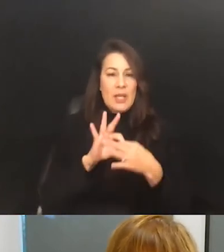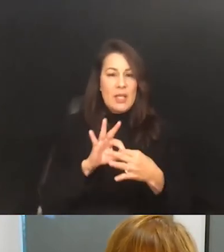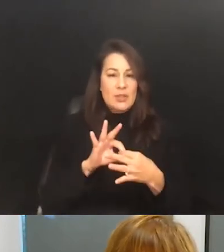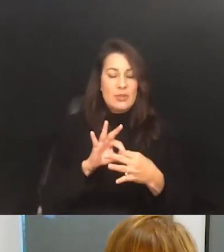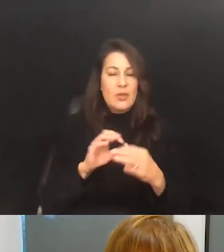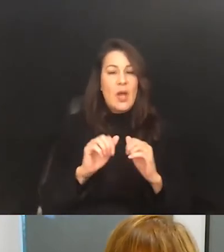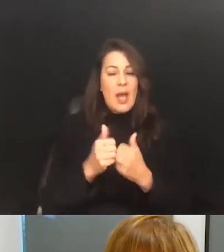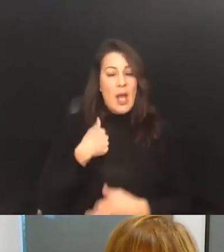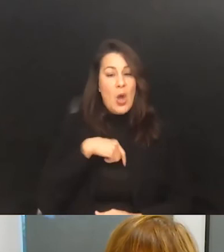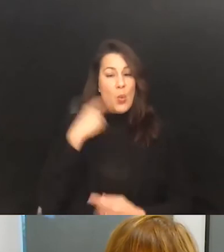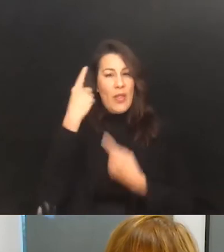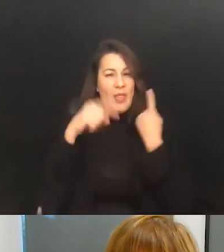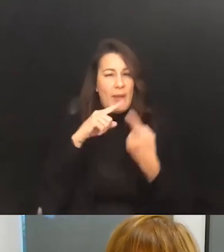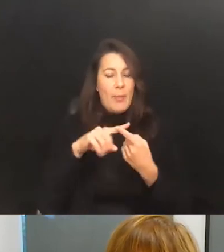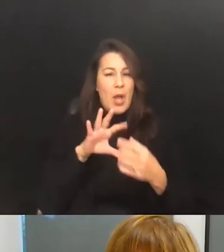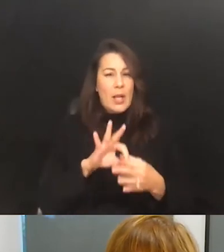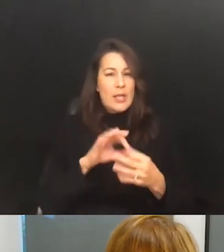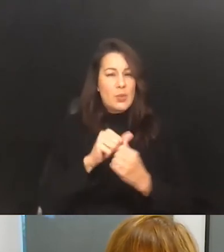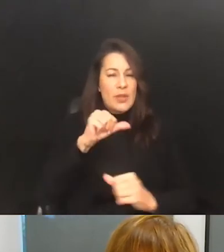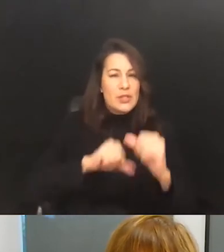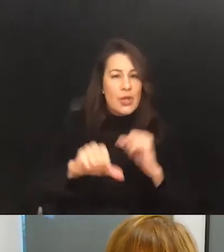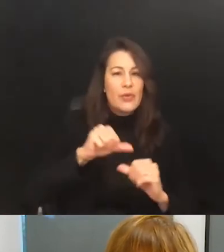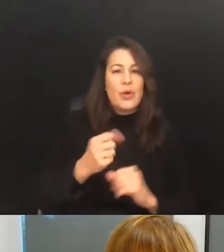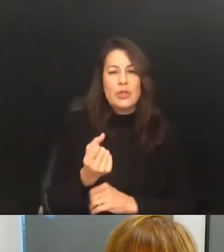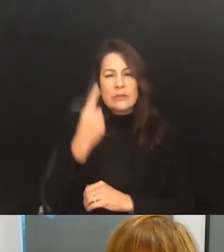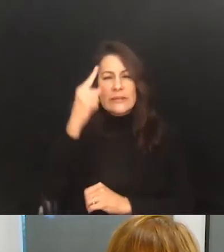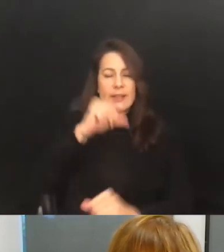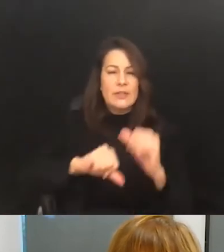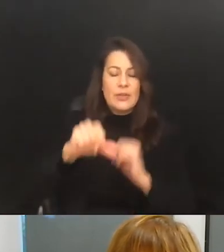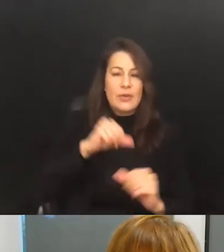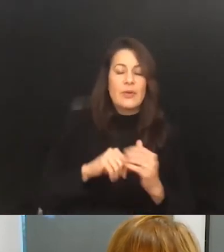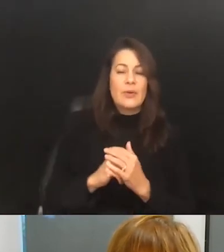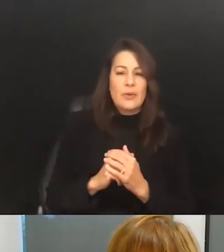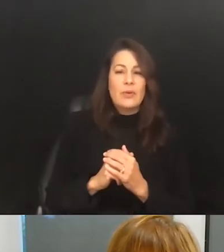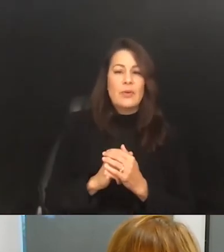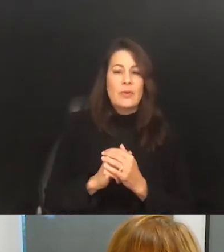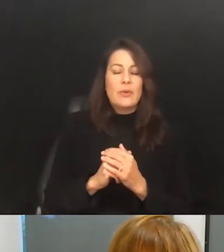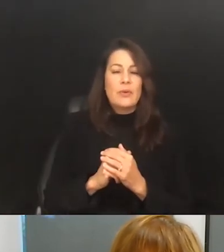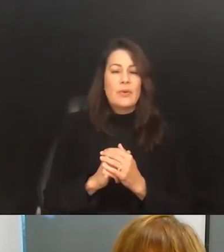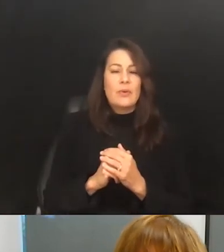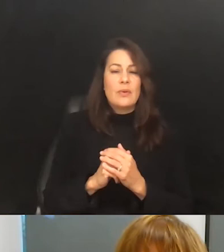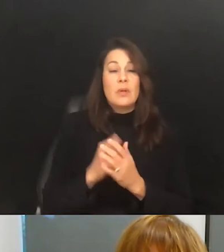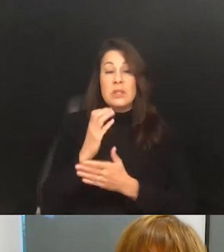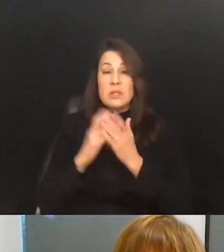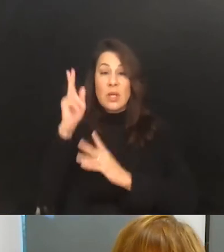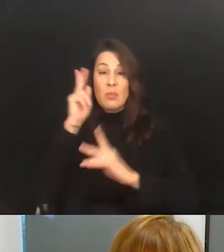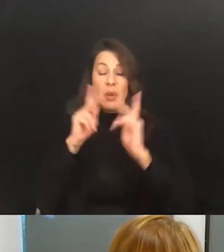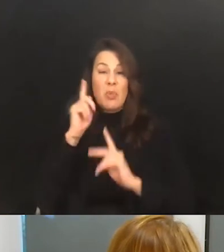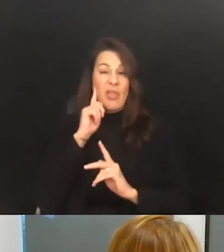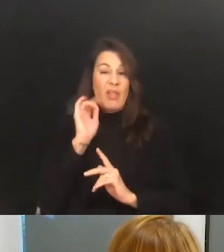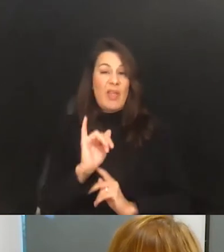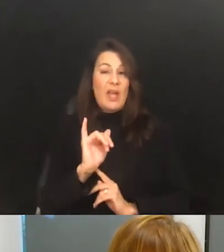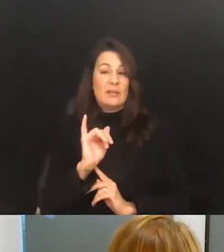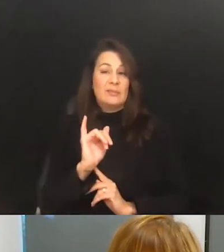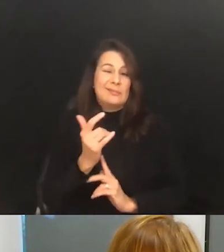about connecting with each other and understanding one another. And while some people may think of that as sort of pop